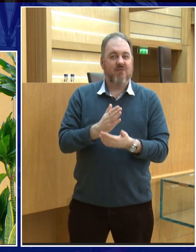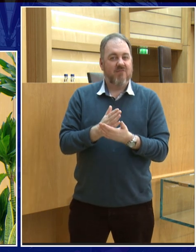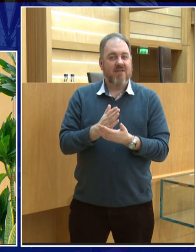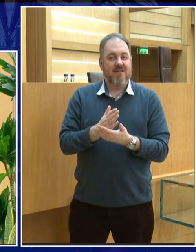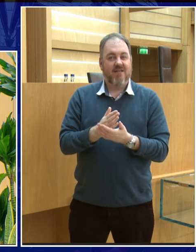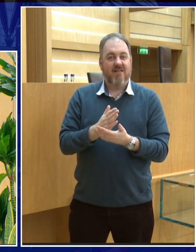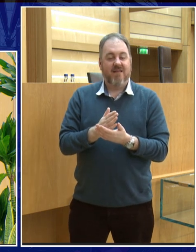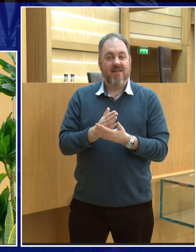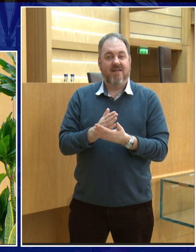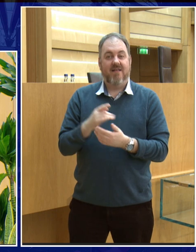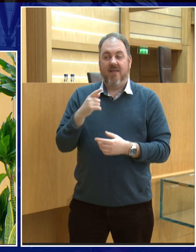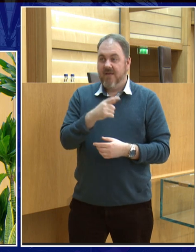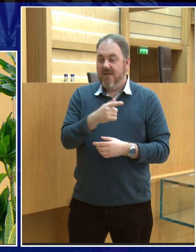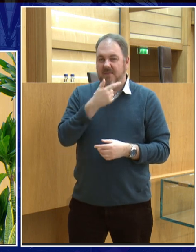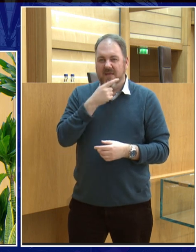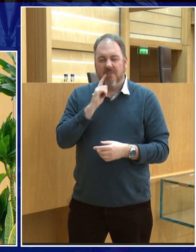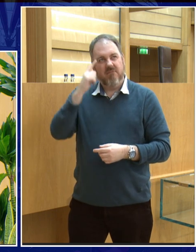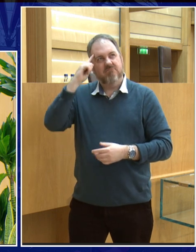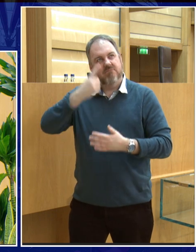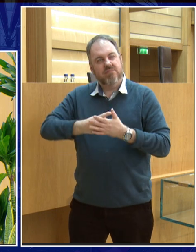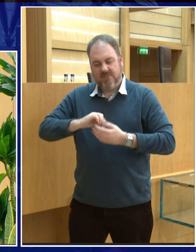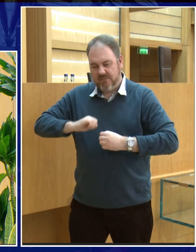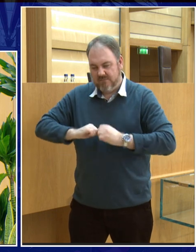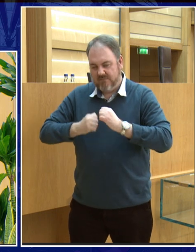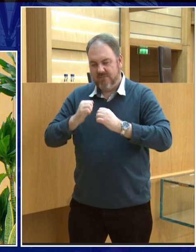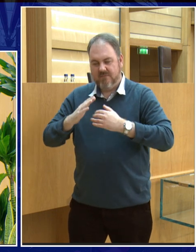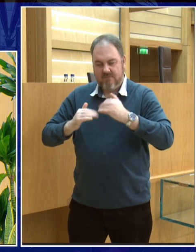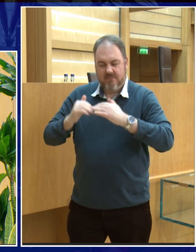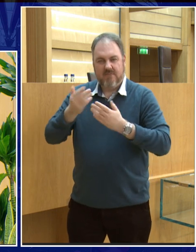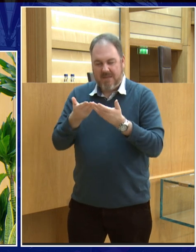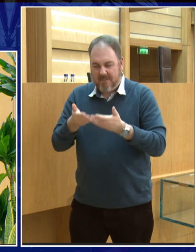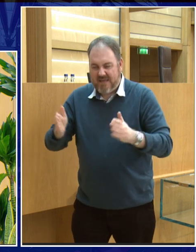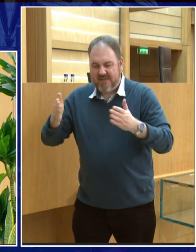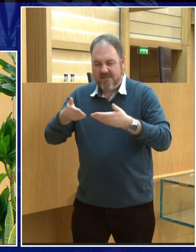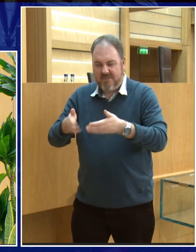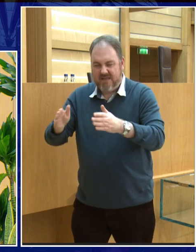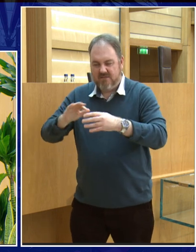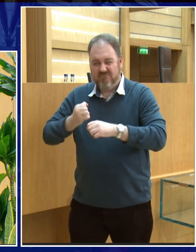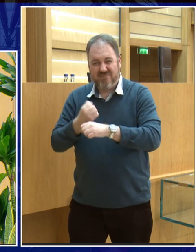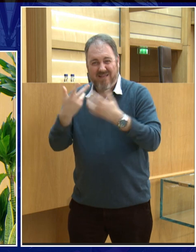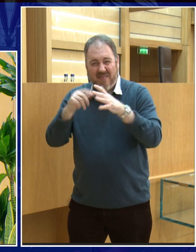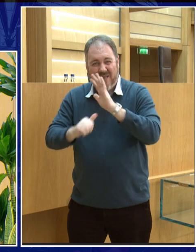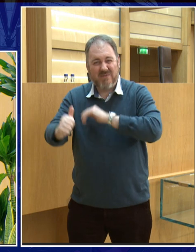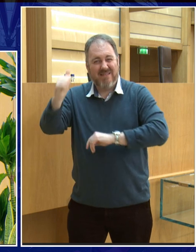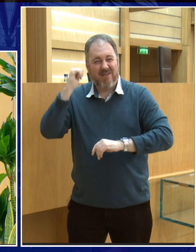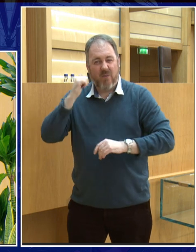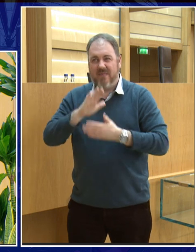fact that they took time to build these pits shows that they wanted to celebrate the moon and understand the moon. So if you go back in time, can see that people